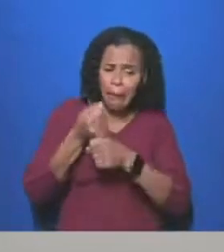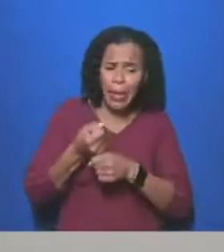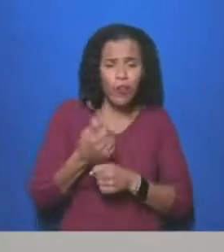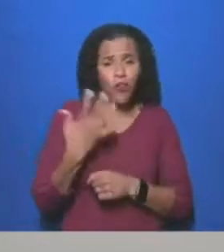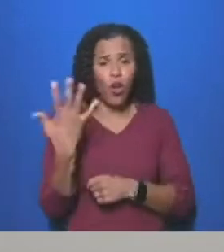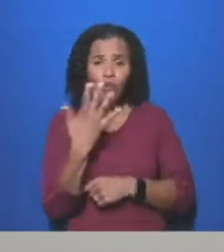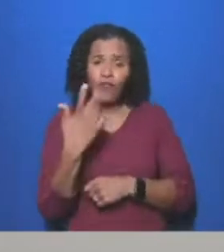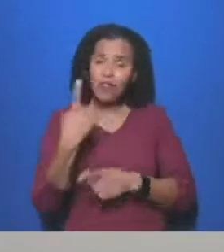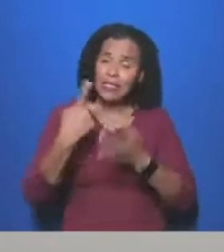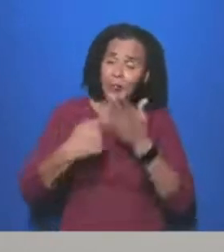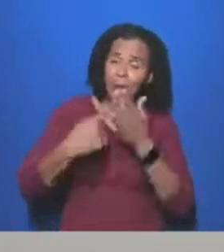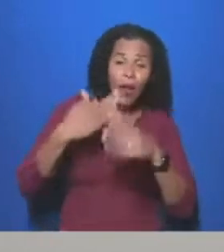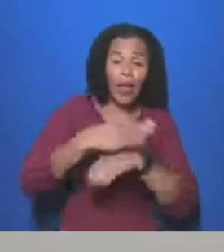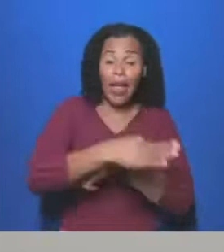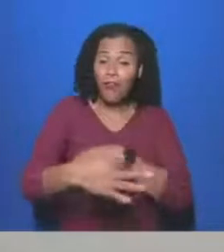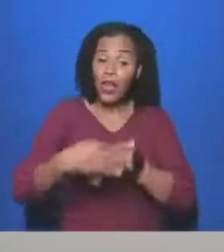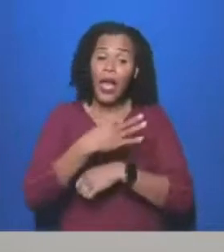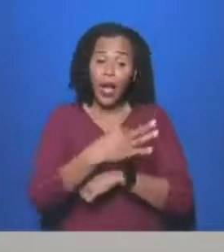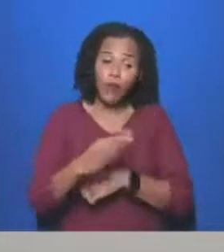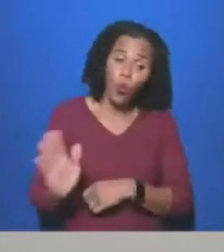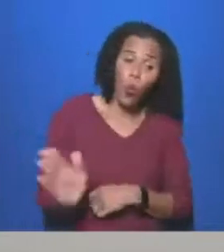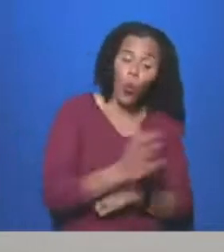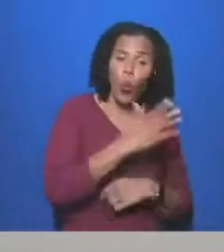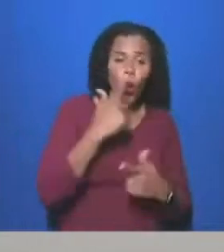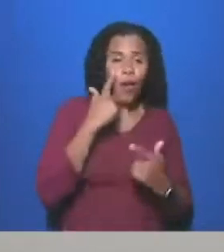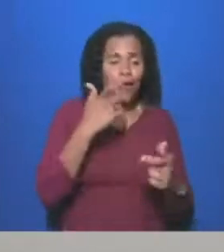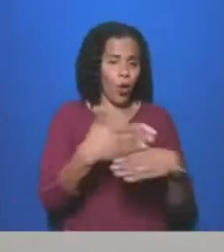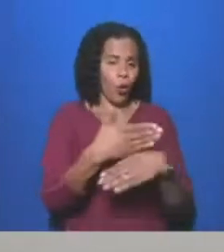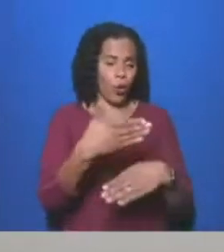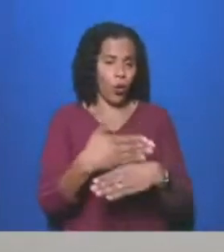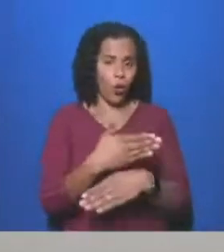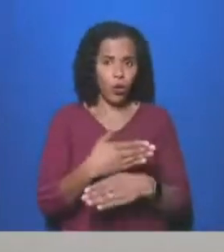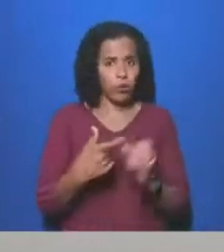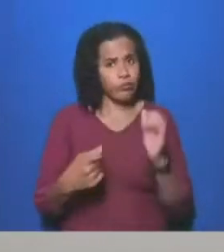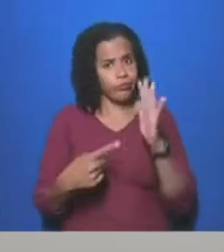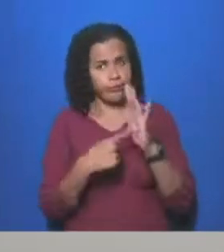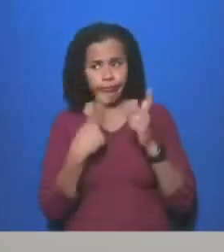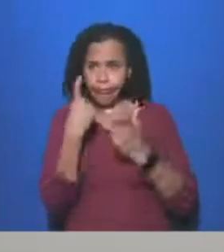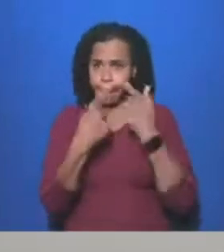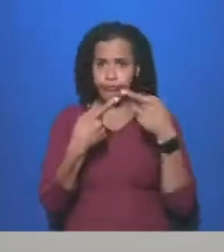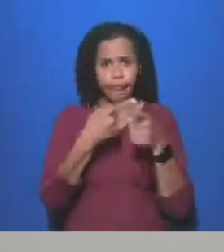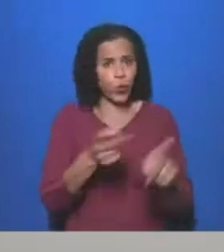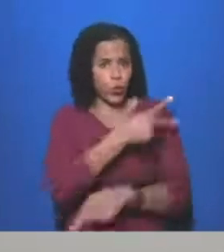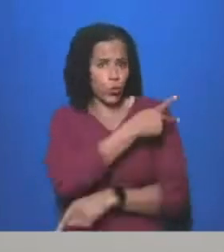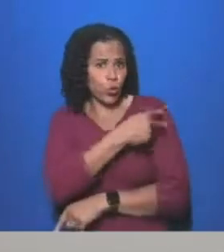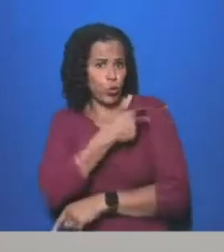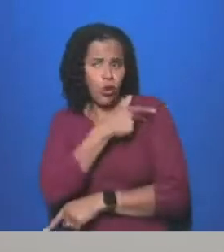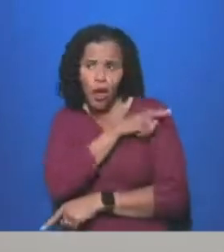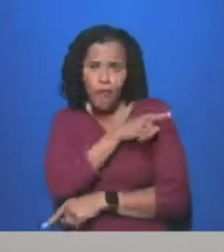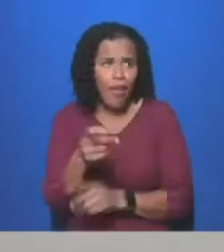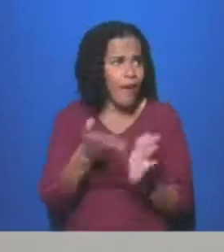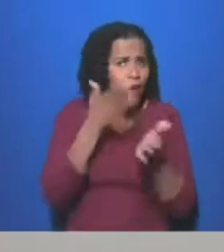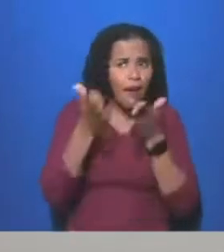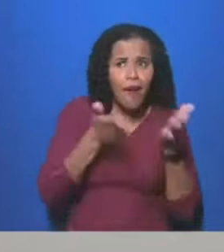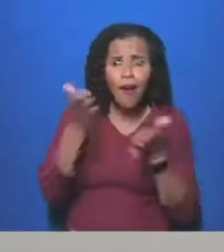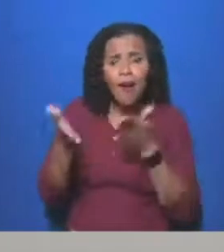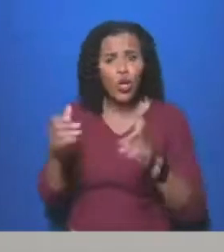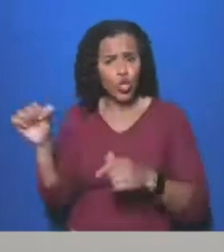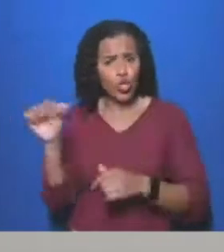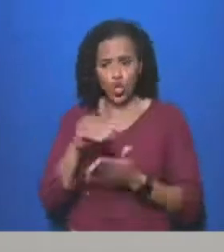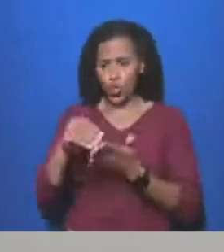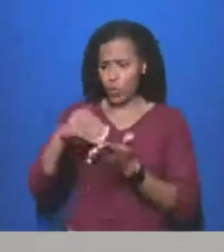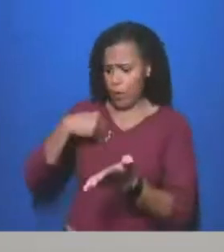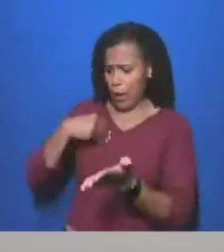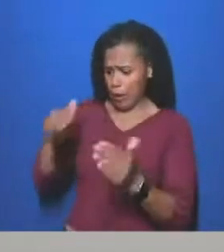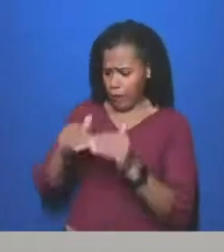future of social care must give proper pay, terms and conditions to the staff doing the work. But instead of real investment to tackle the huge